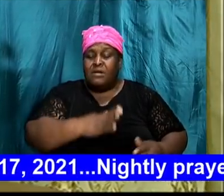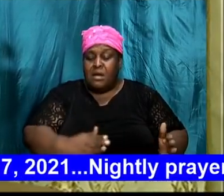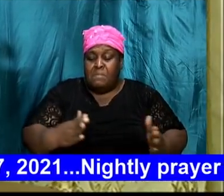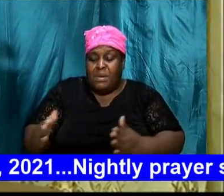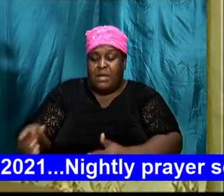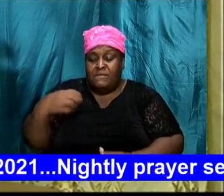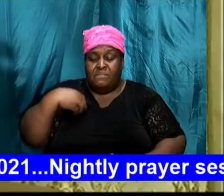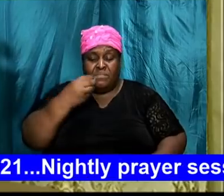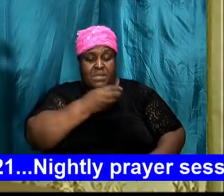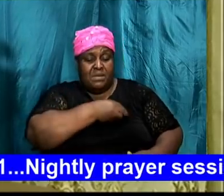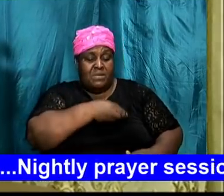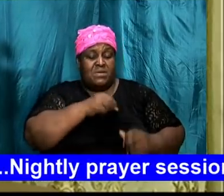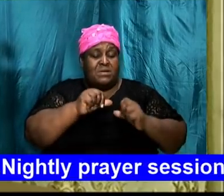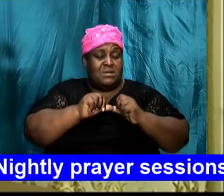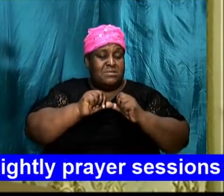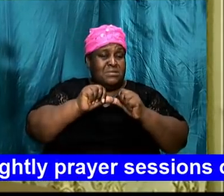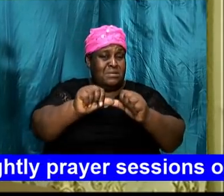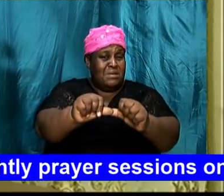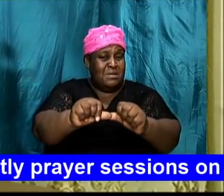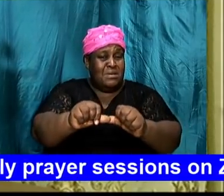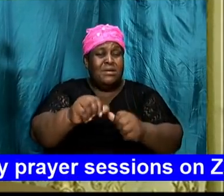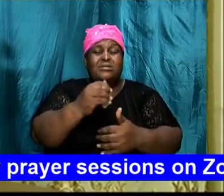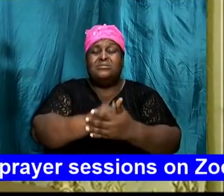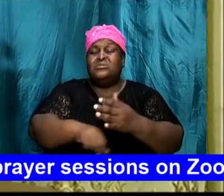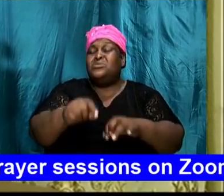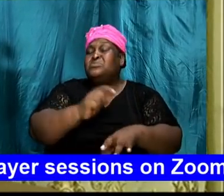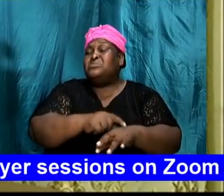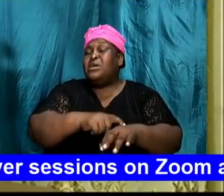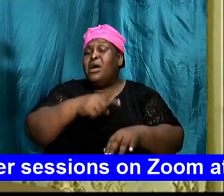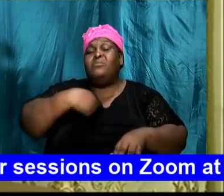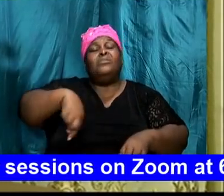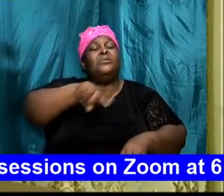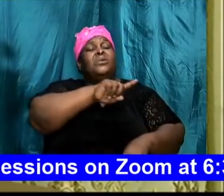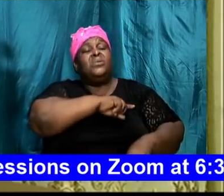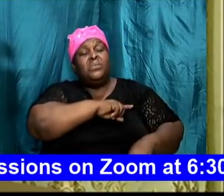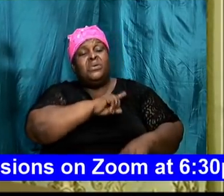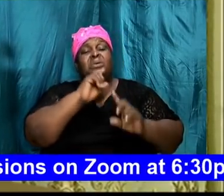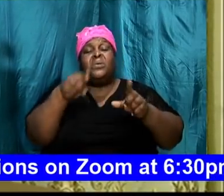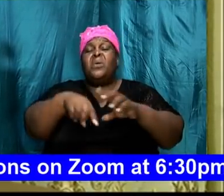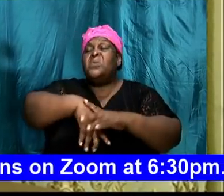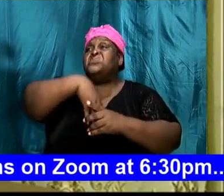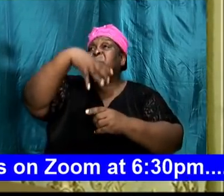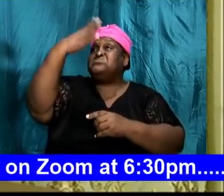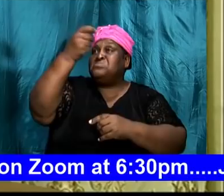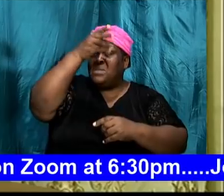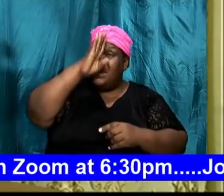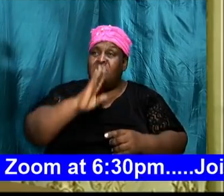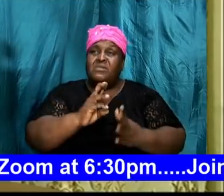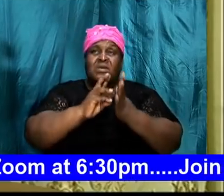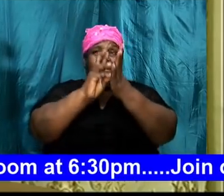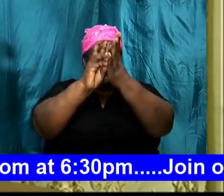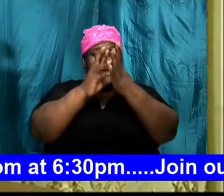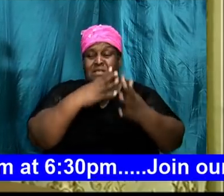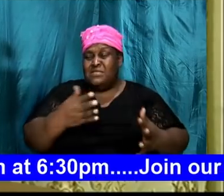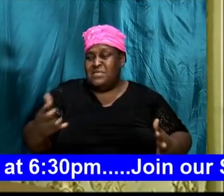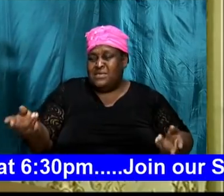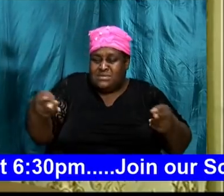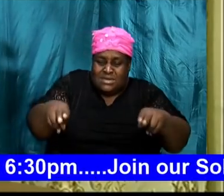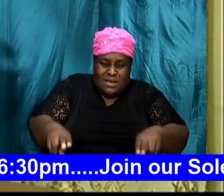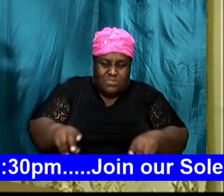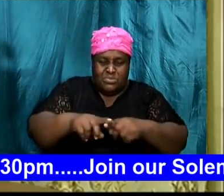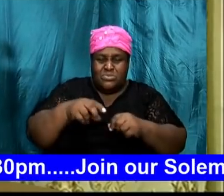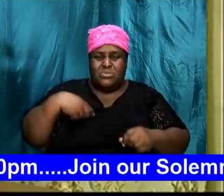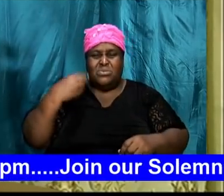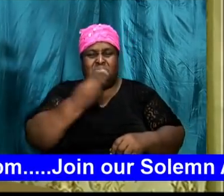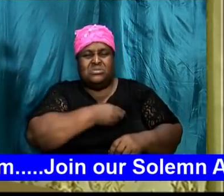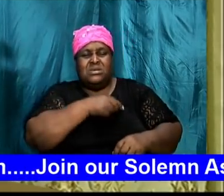But sometimes we go outside of God's will. And then the things that happen to us, which is where I'm burdened with